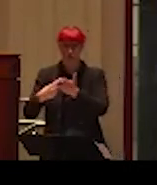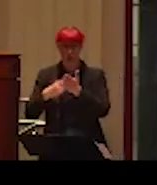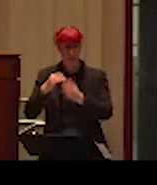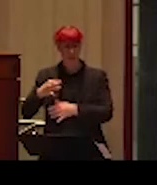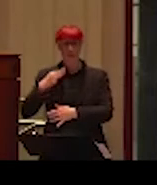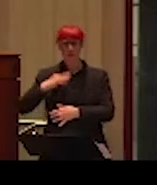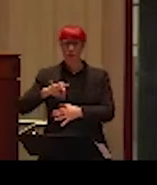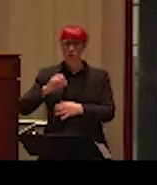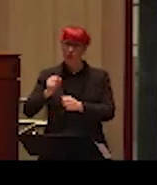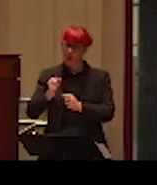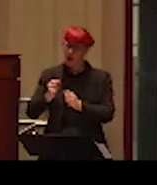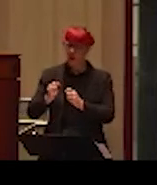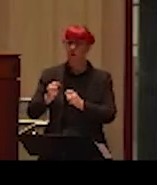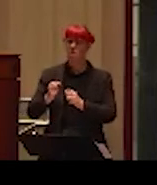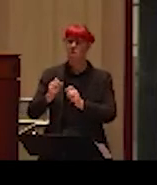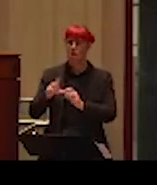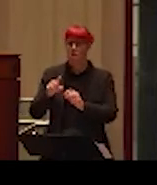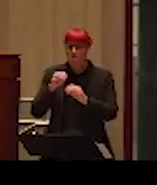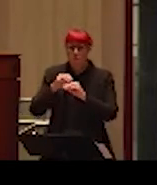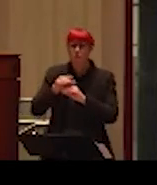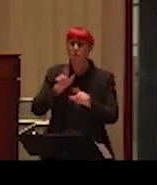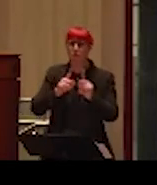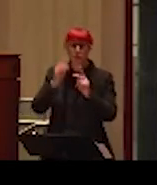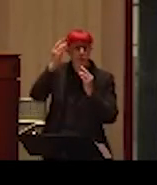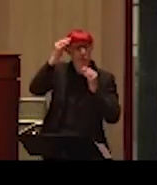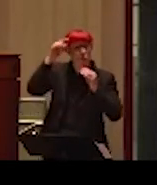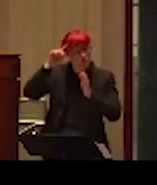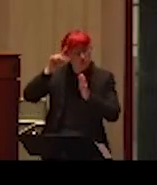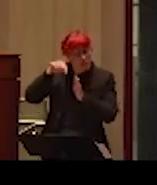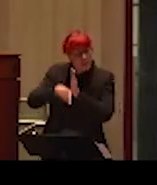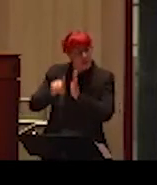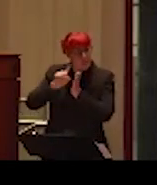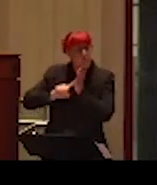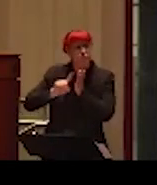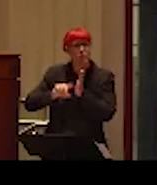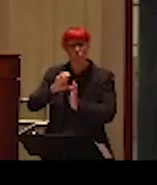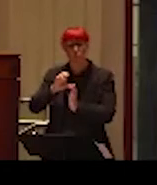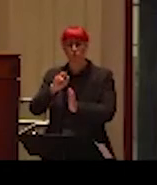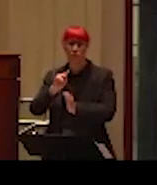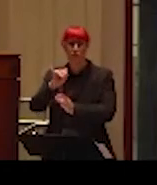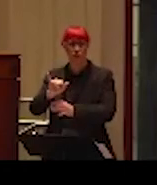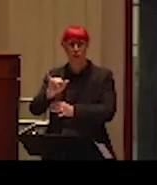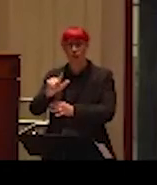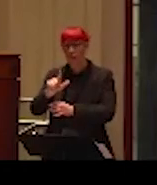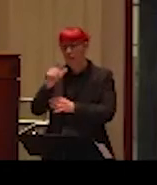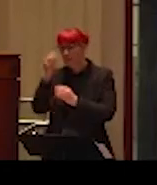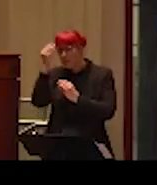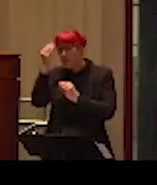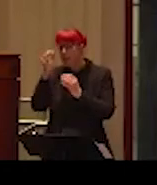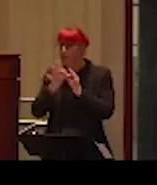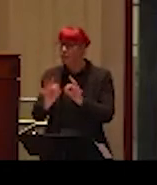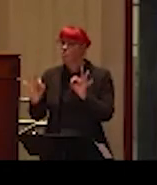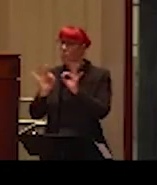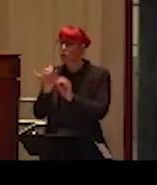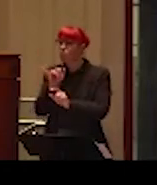and the critical spirit, which is so necessary for critical thinking, and I praise this type of controversy. And